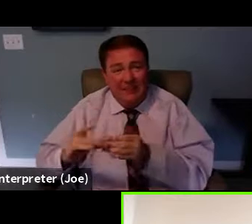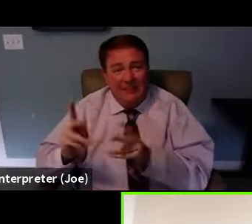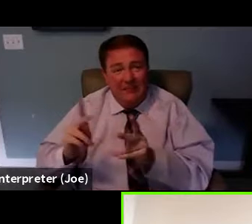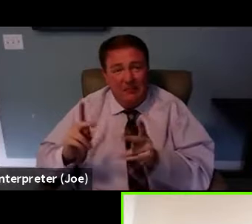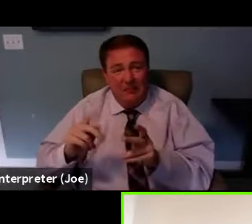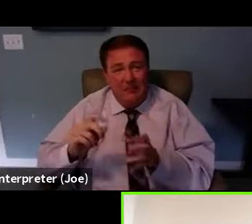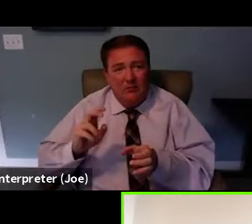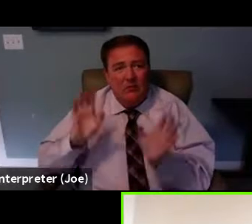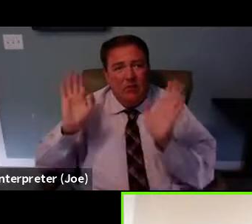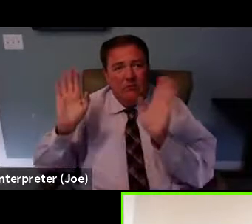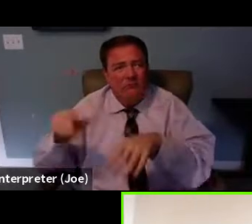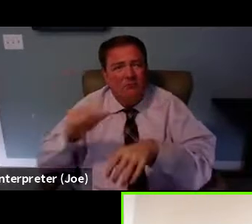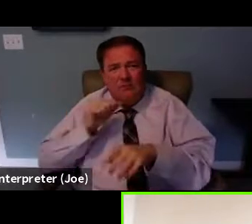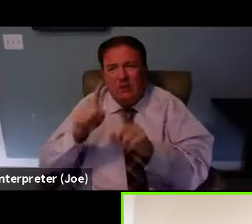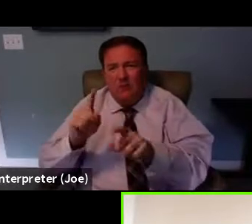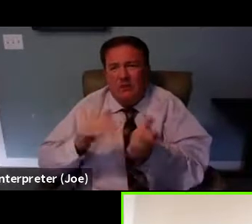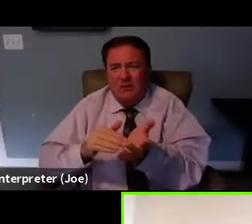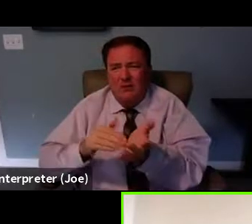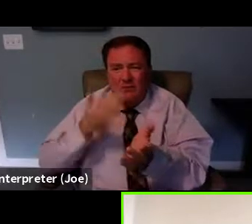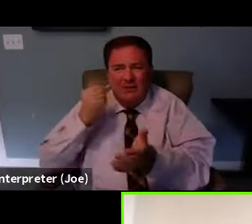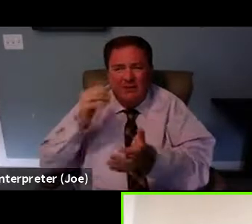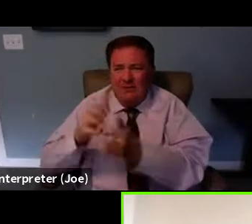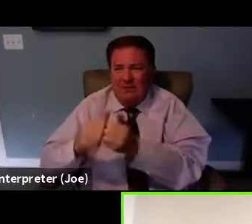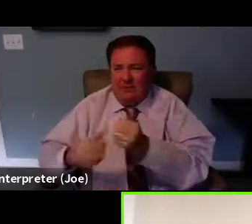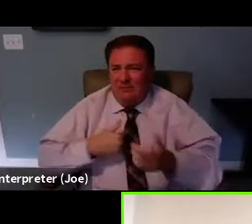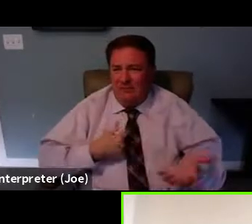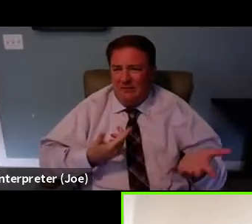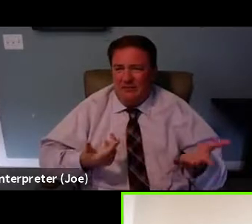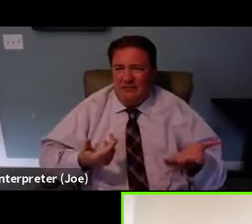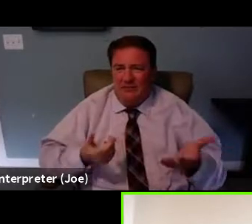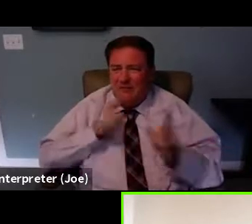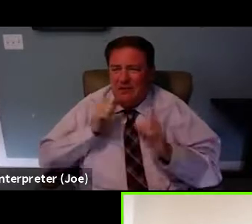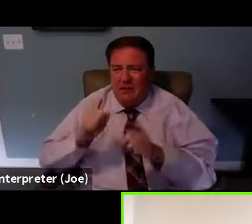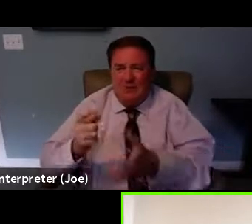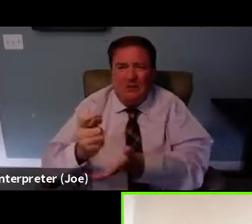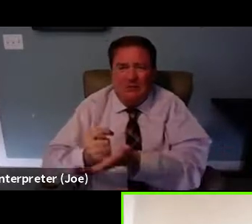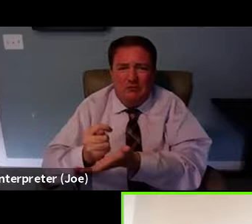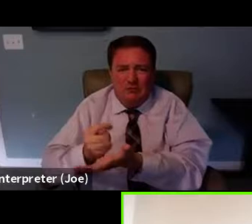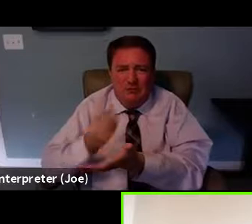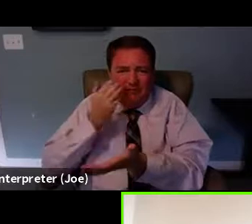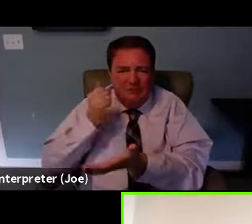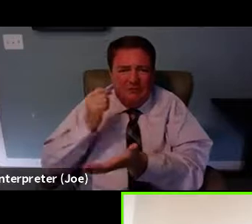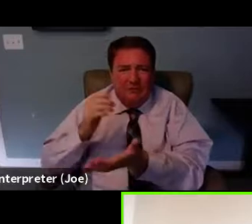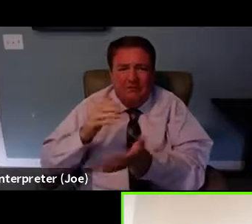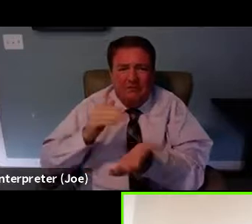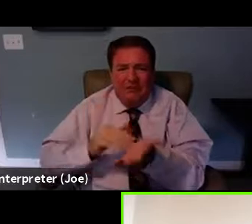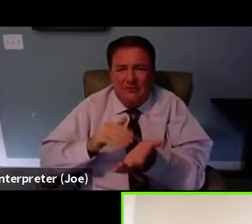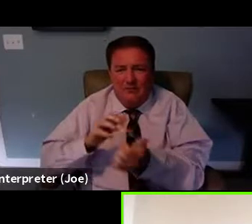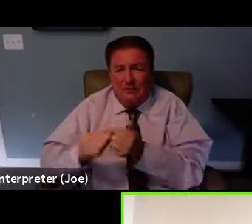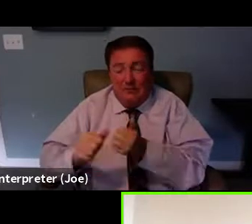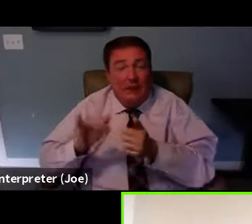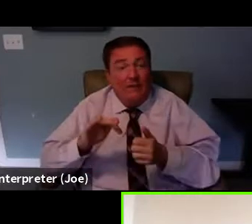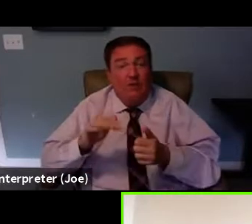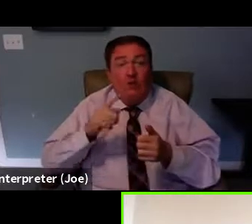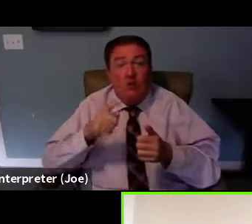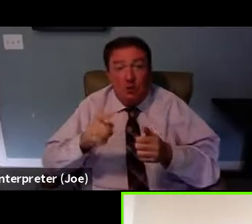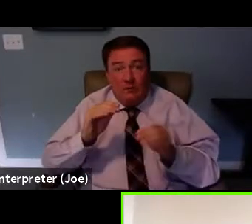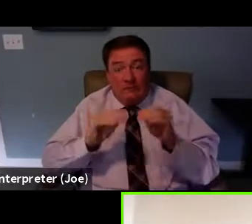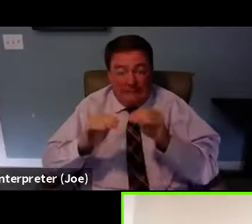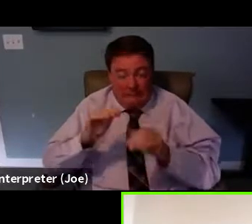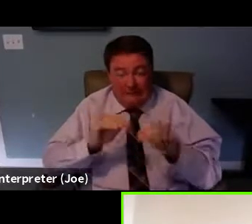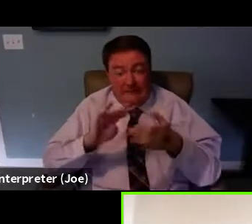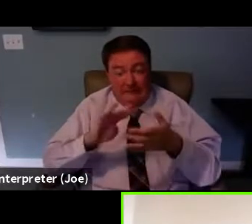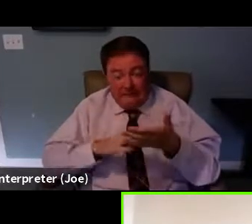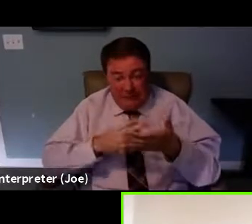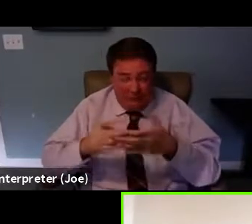out of care, dropping out of, of treatment. You know, I think if you are going to take time out of your day, leave